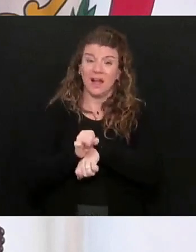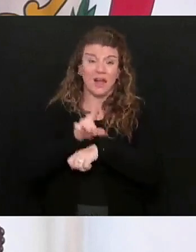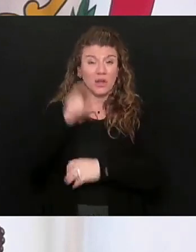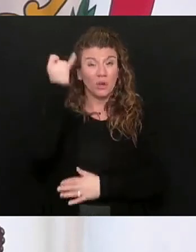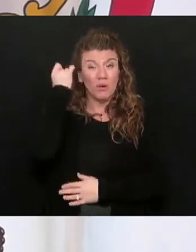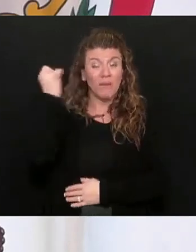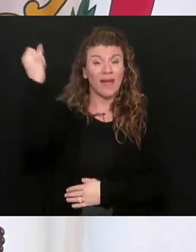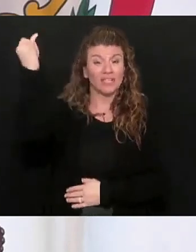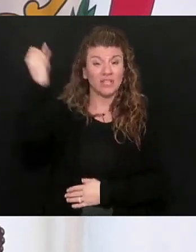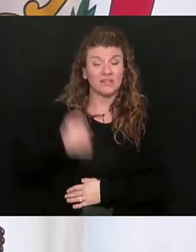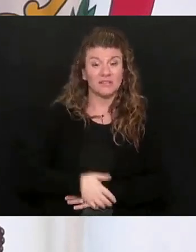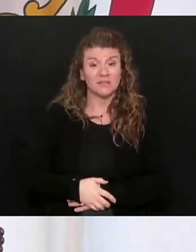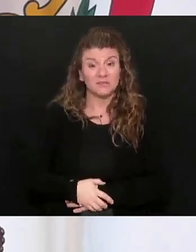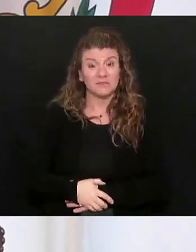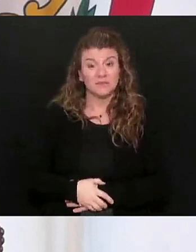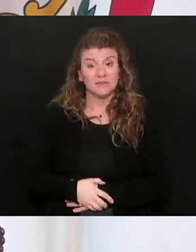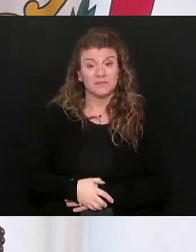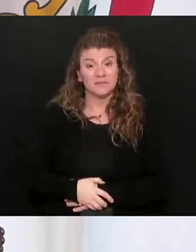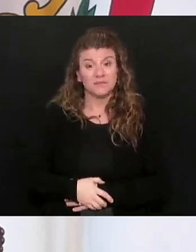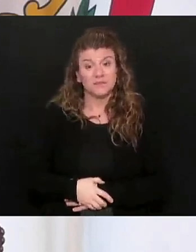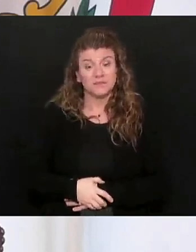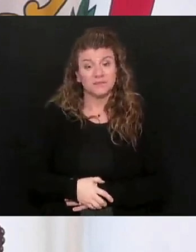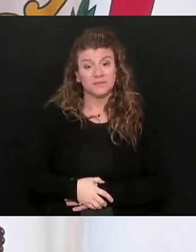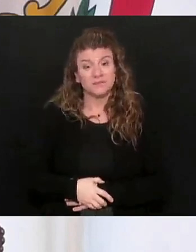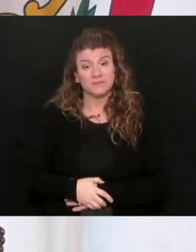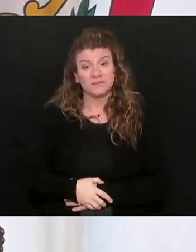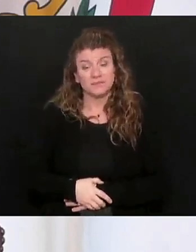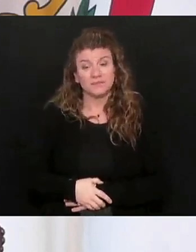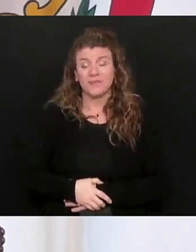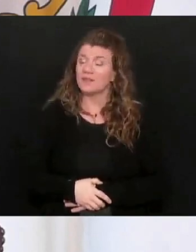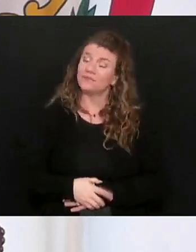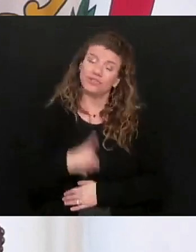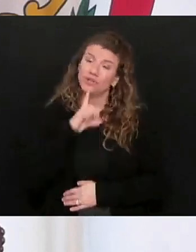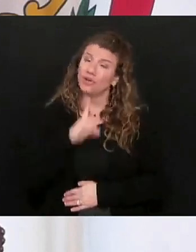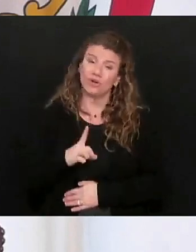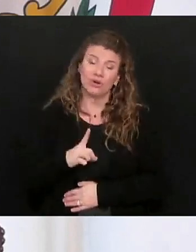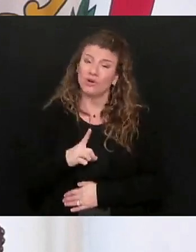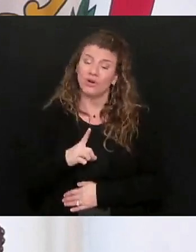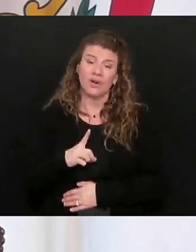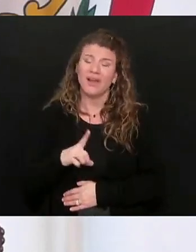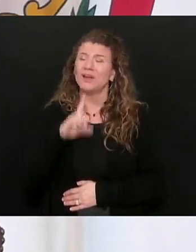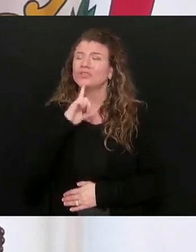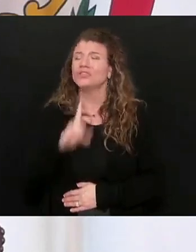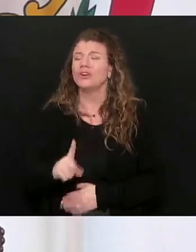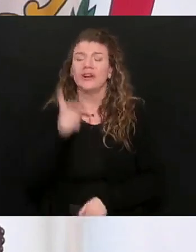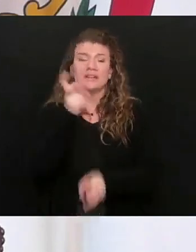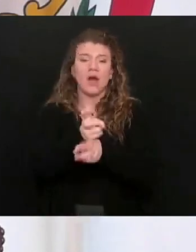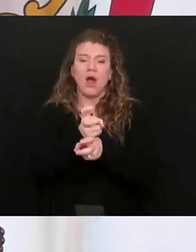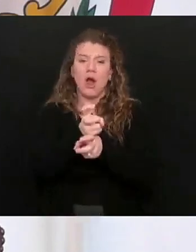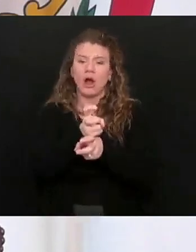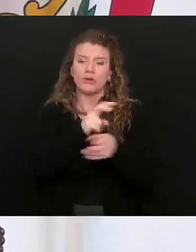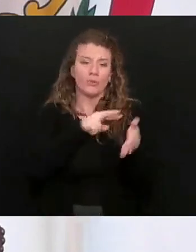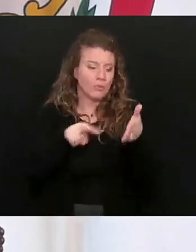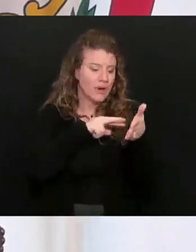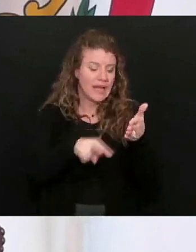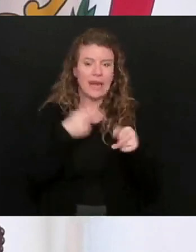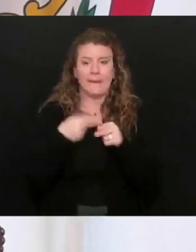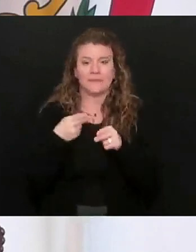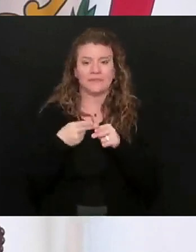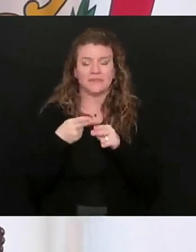can you so, sure, it's tough reading the names, but it's nothing